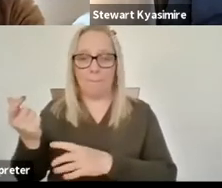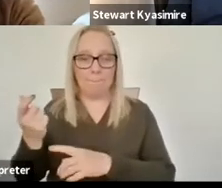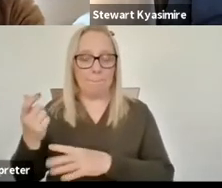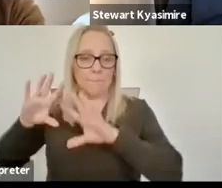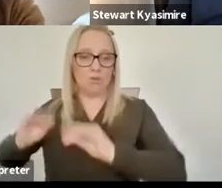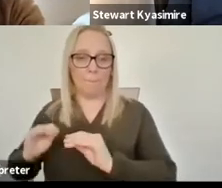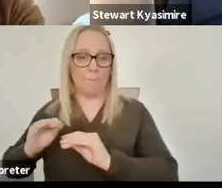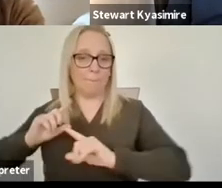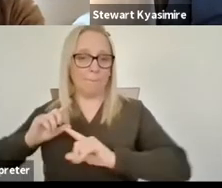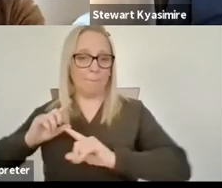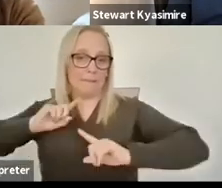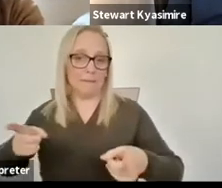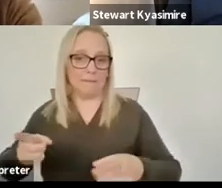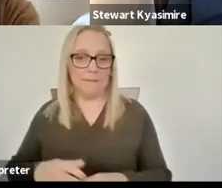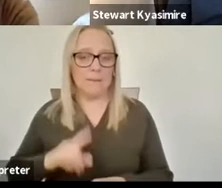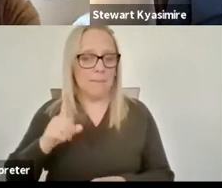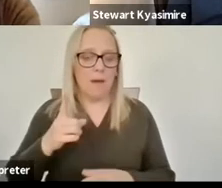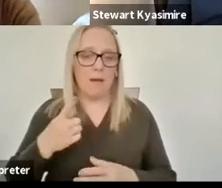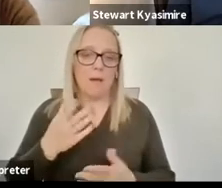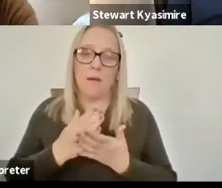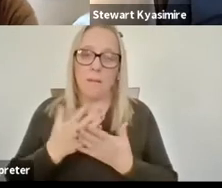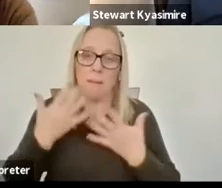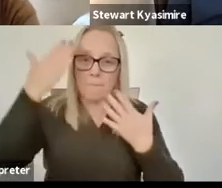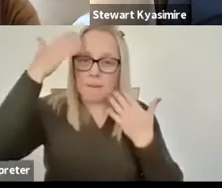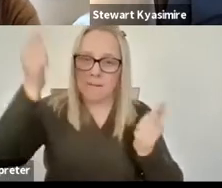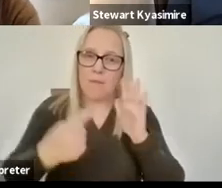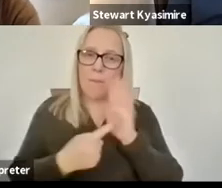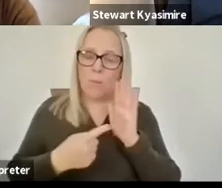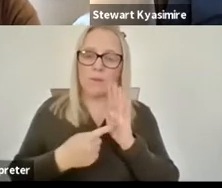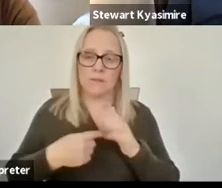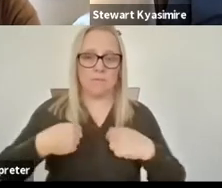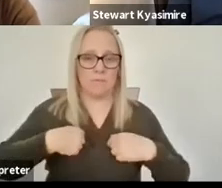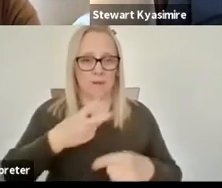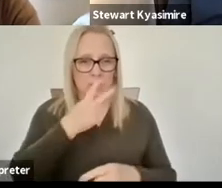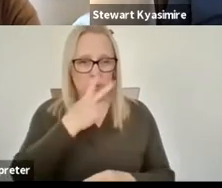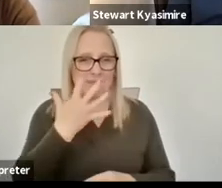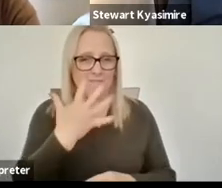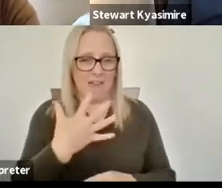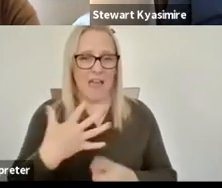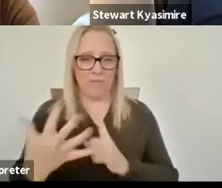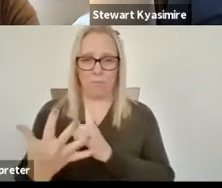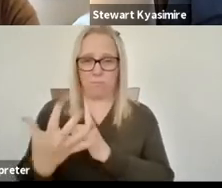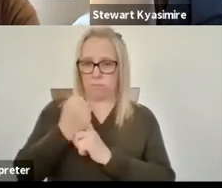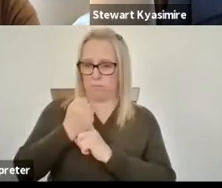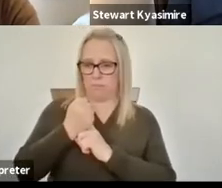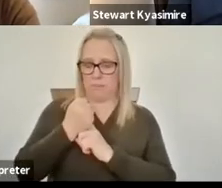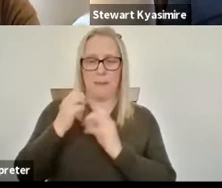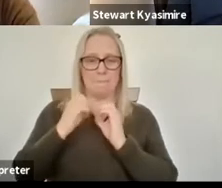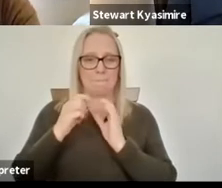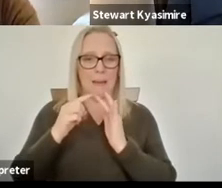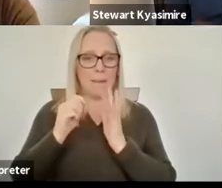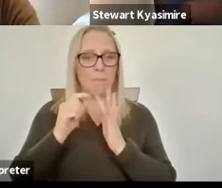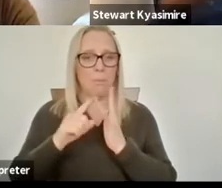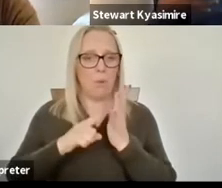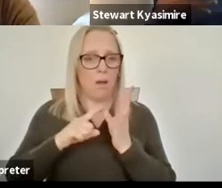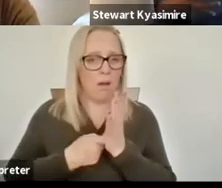um at the age of 25 um i was diagnosed with bipolar bipolar 2 um and having by